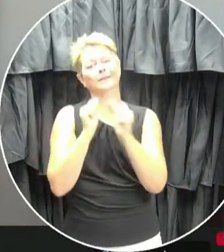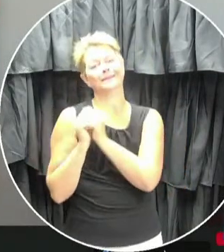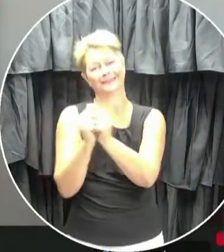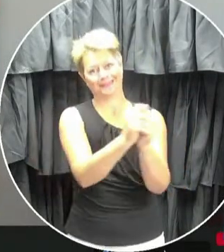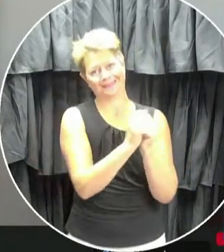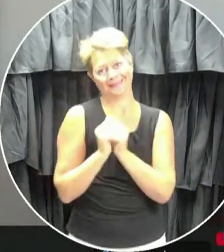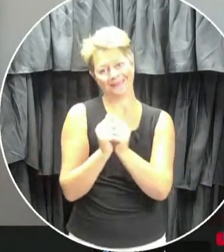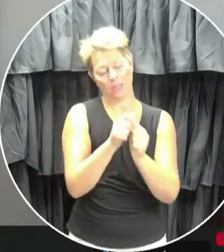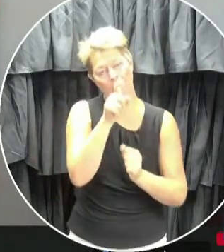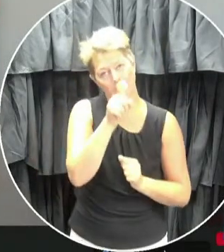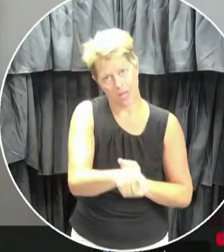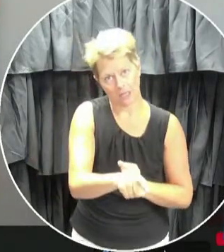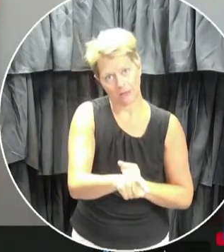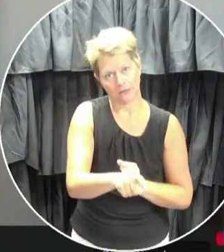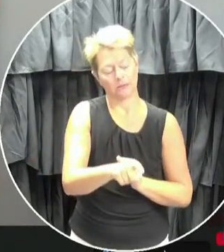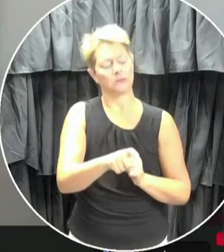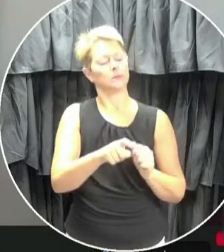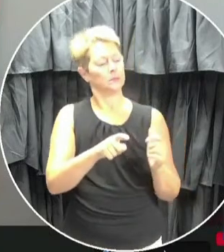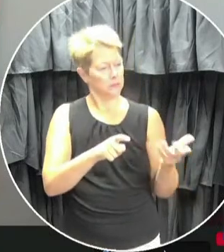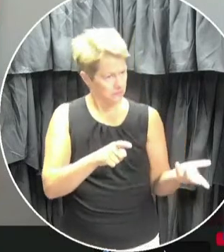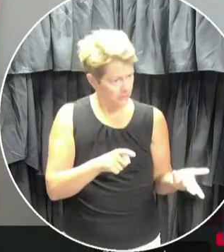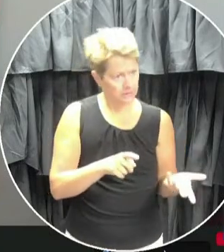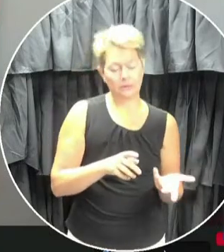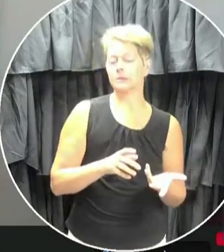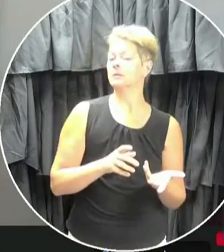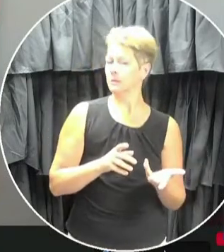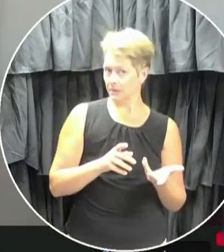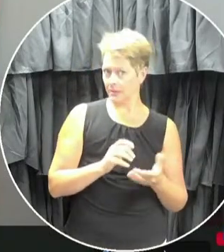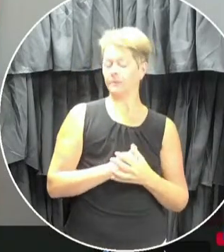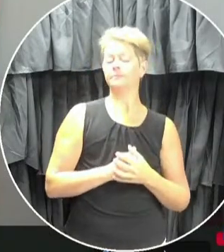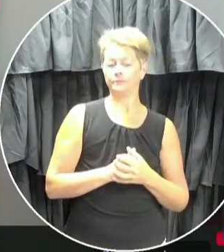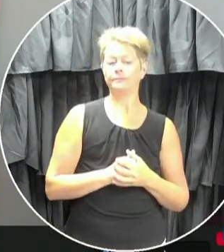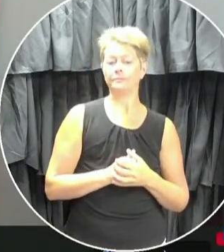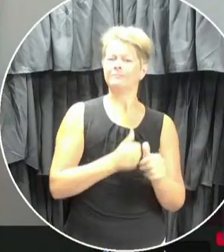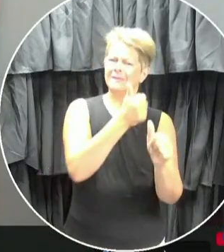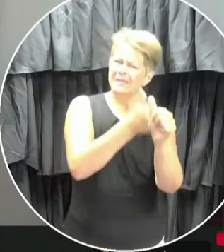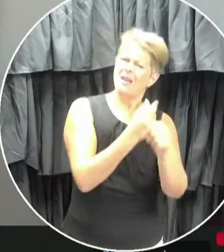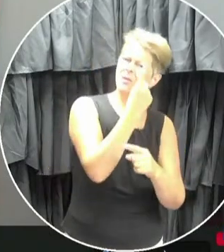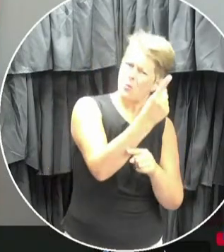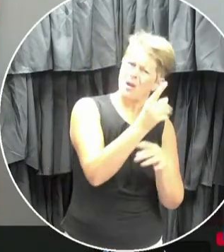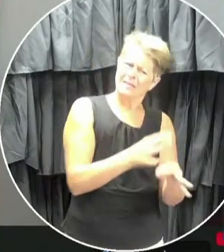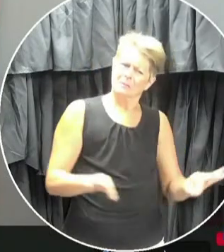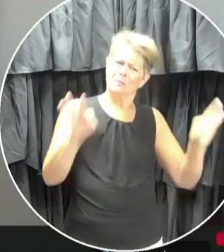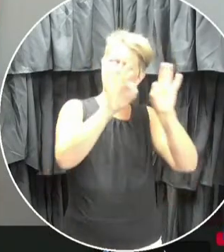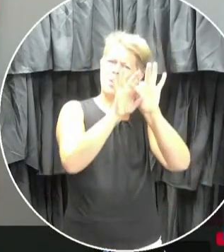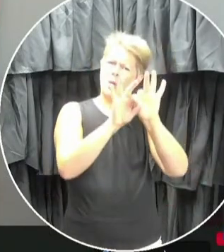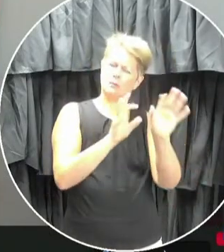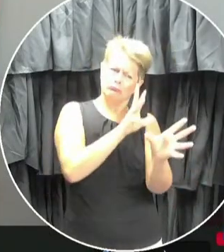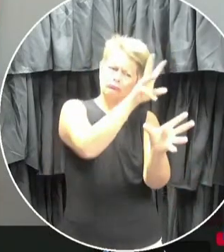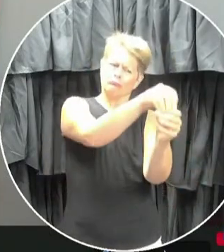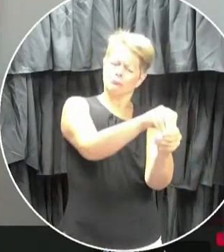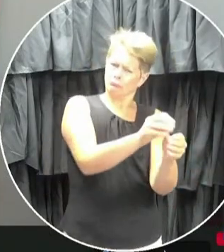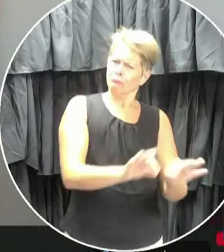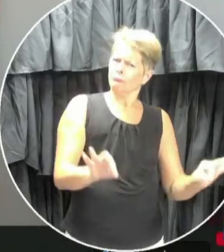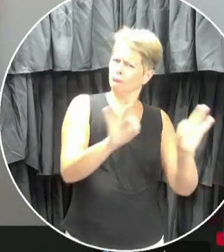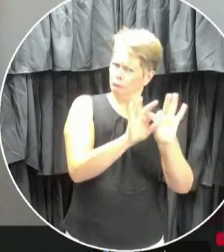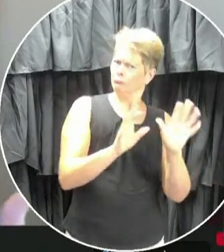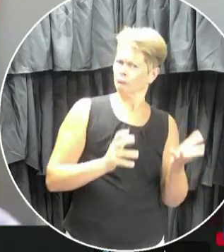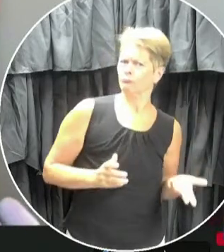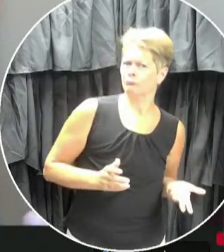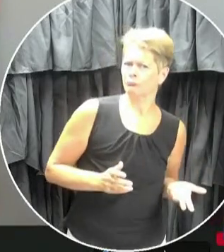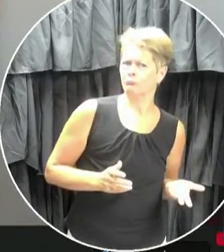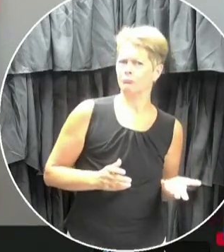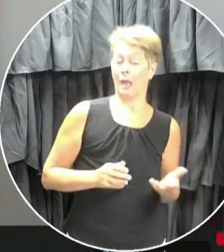commitment, and compliance of those in our schools. Everybody has a part to play. We cannot make this